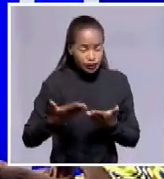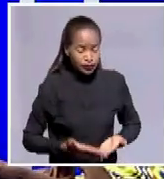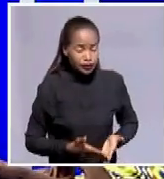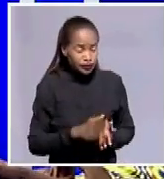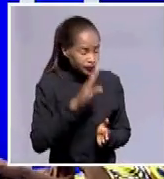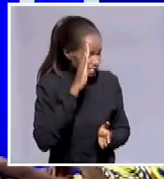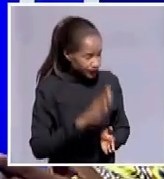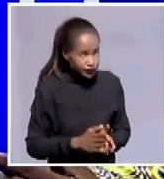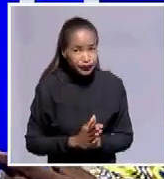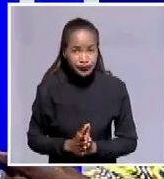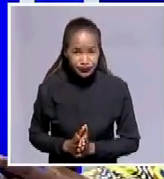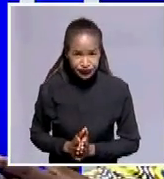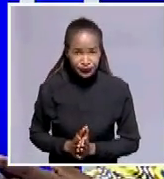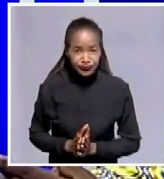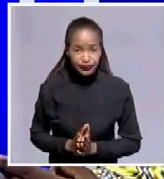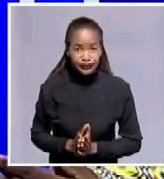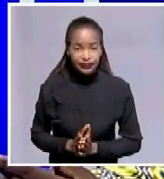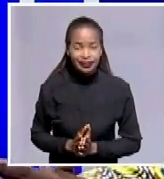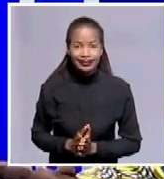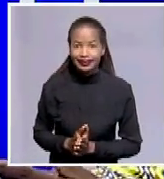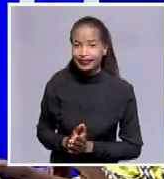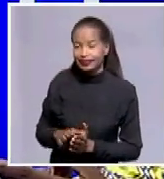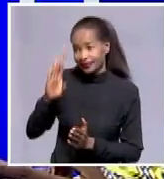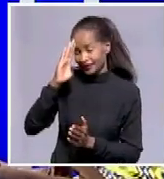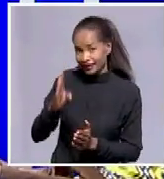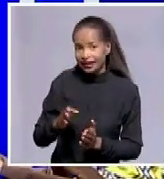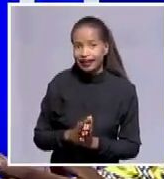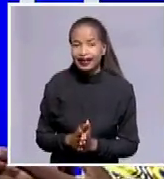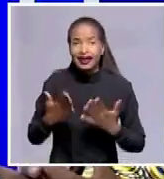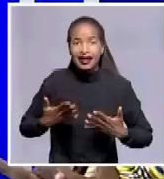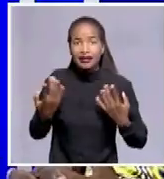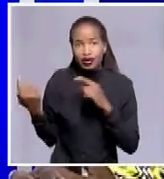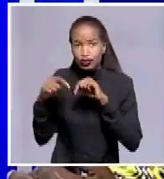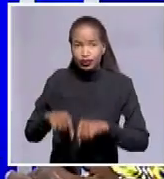Good afternoon sir, thank you so much for joining us. Good afternoon, I'm obliged to be here.